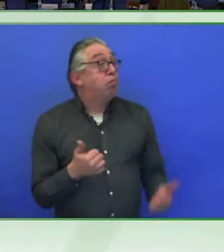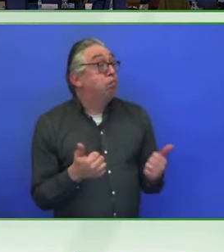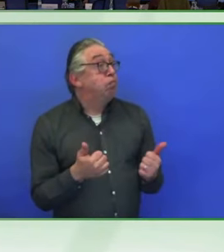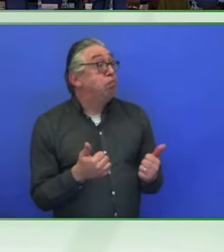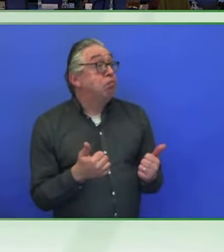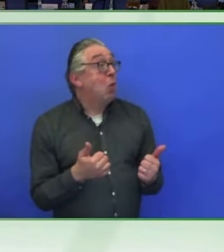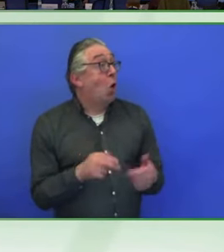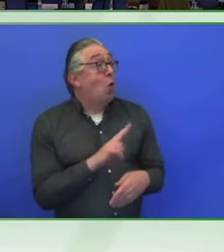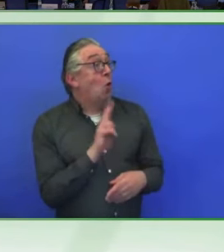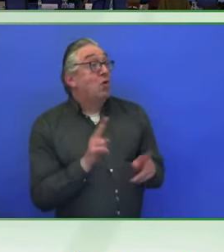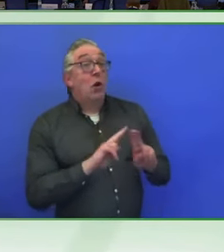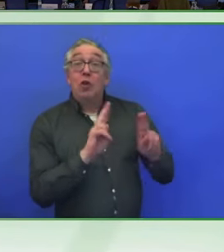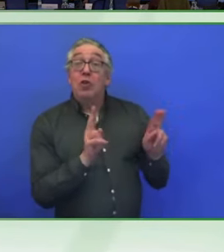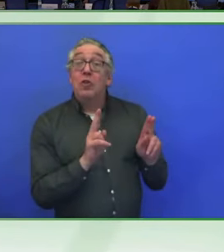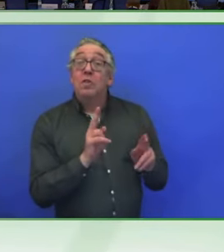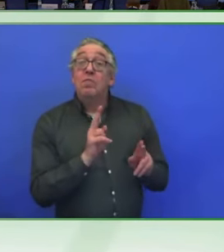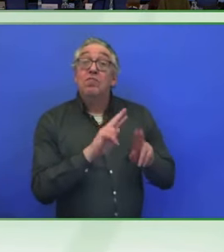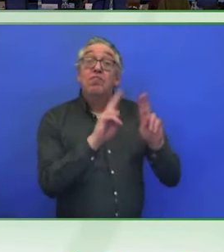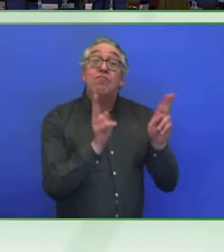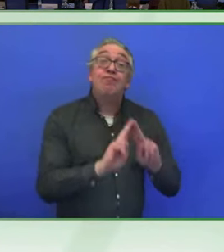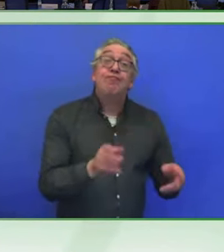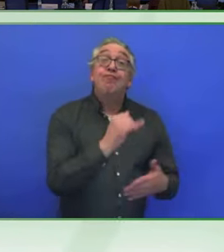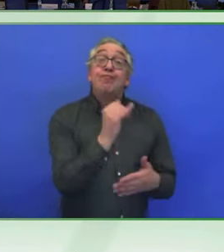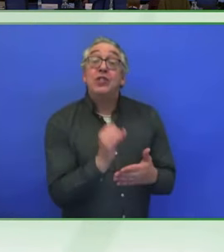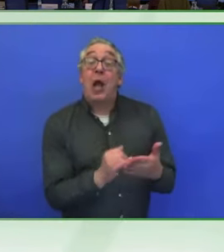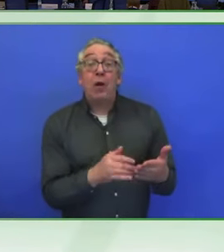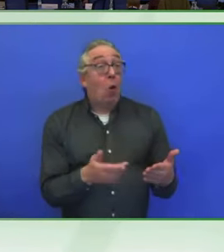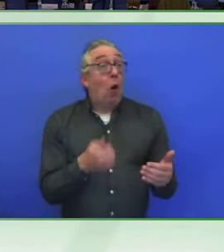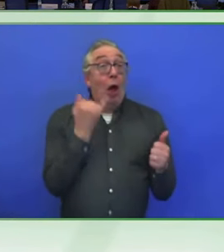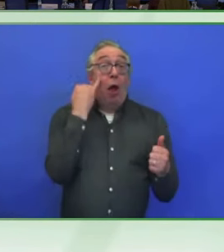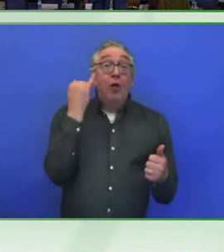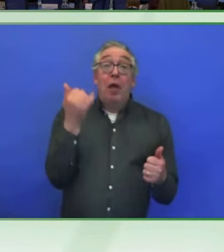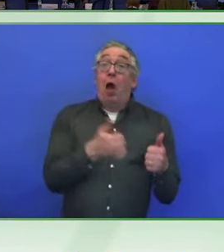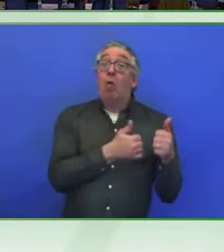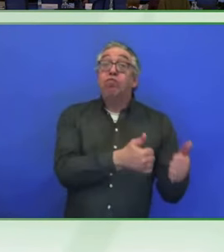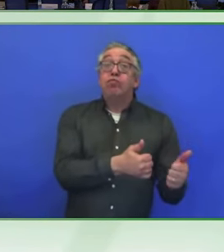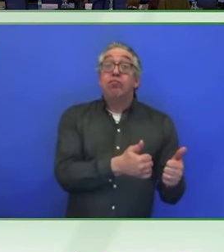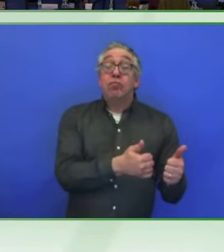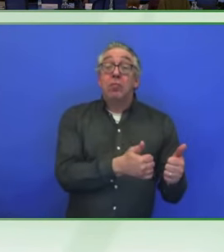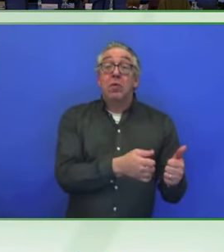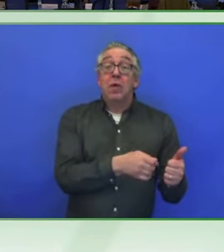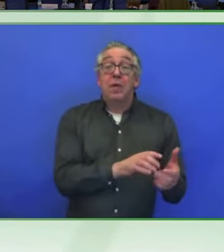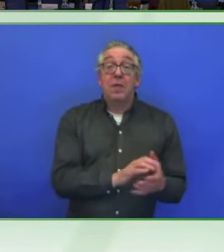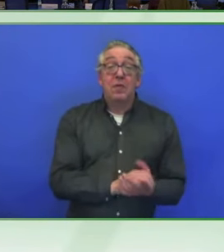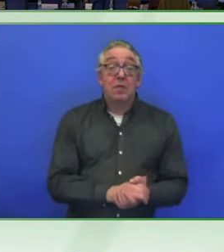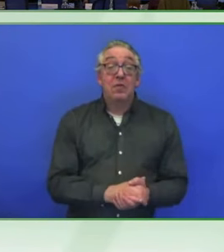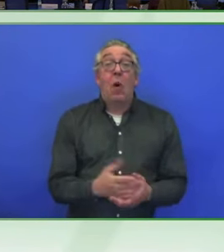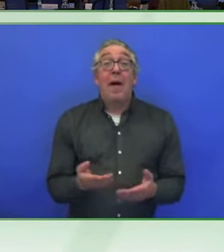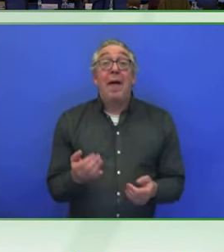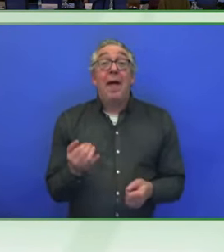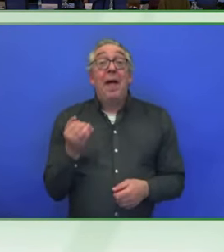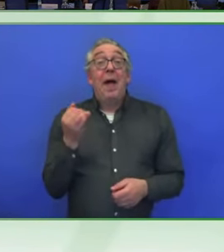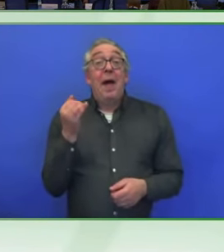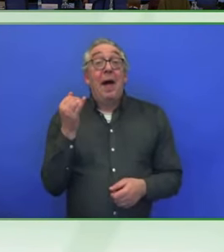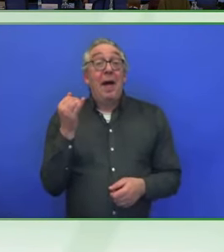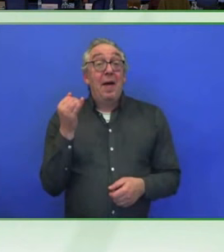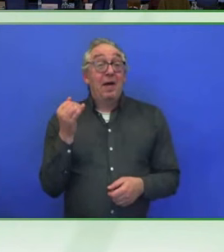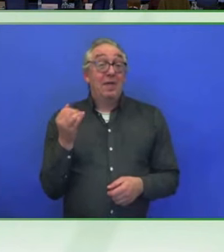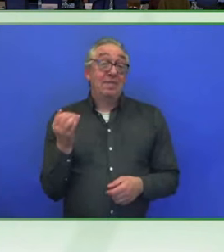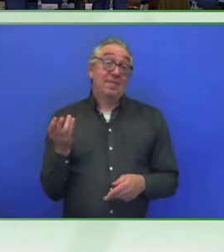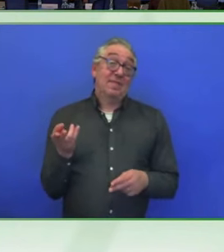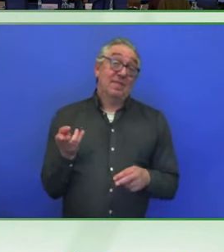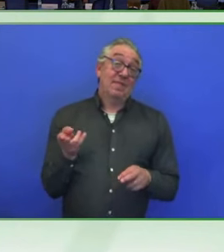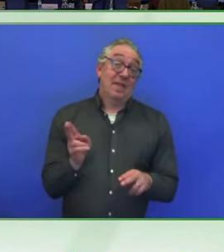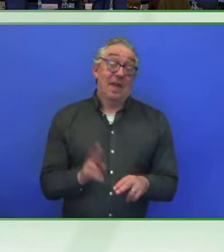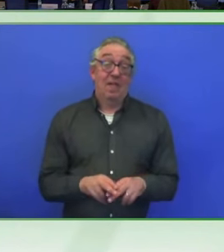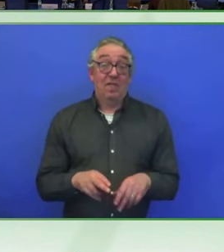right? So if there is a quantity, scientific and quantitative research to, to, to prove that